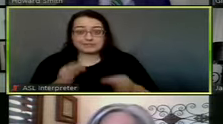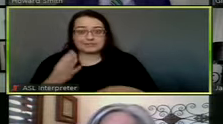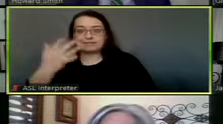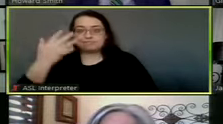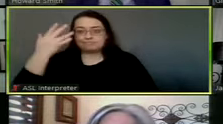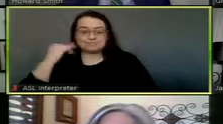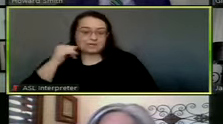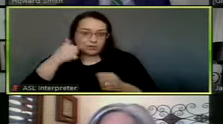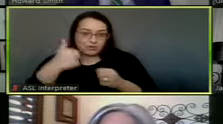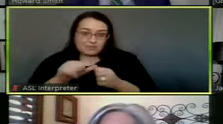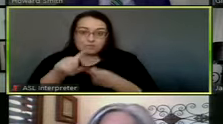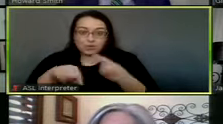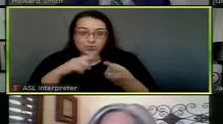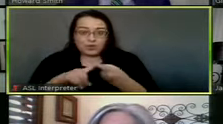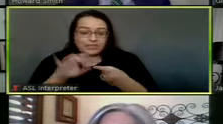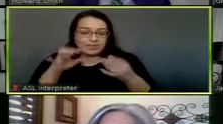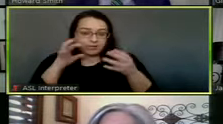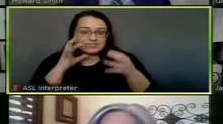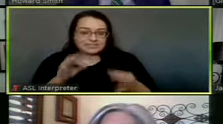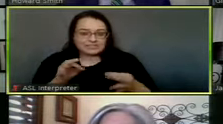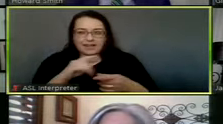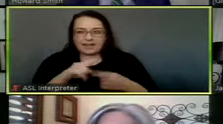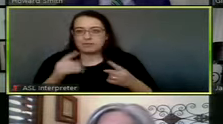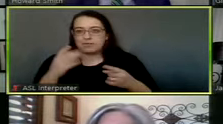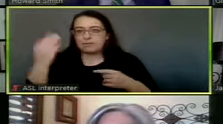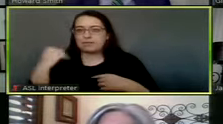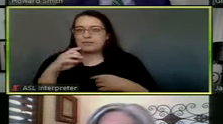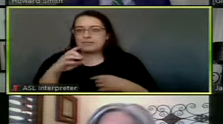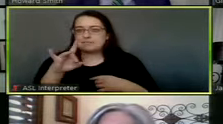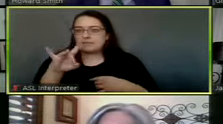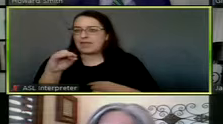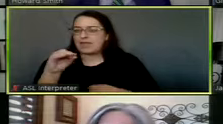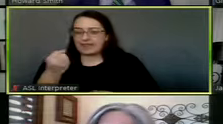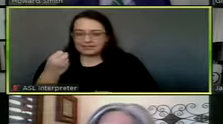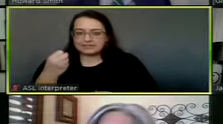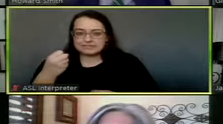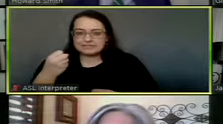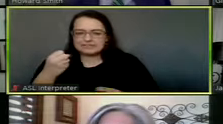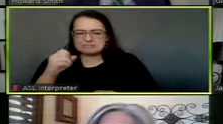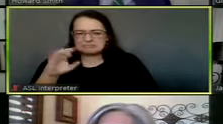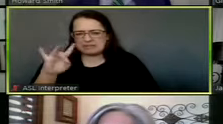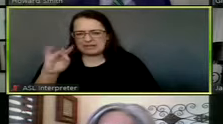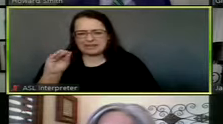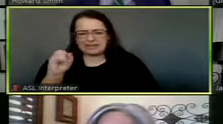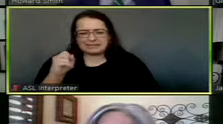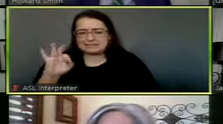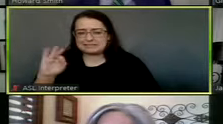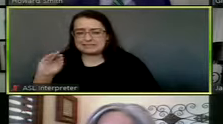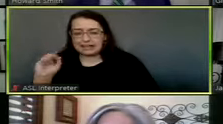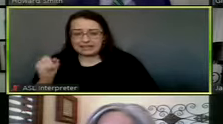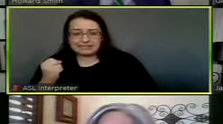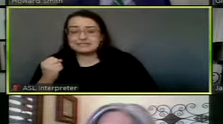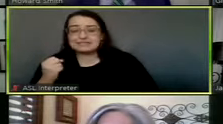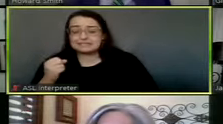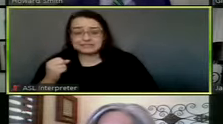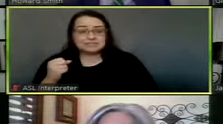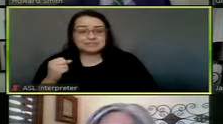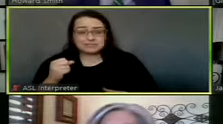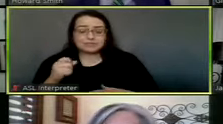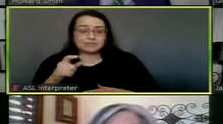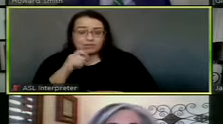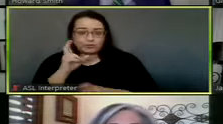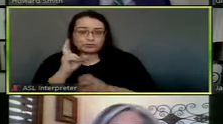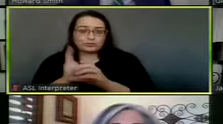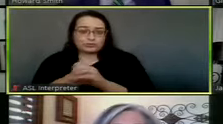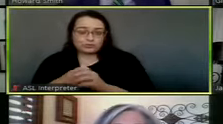remember the exact dates, but it was probably in the, maybe the 80s or 90s, somewhere in there. But I think